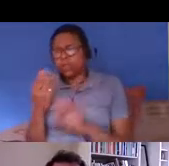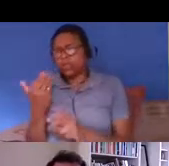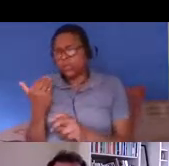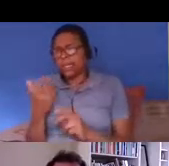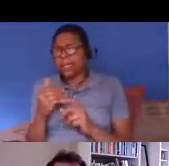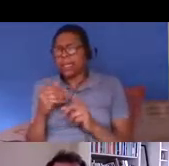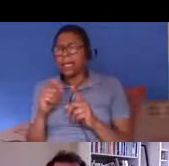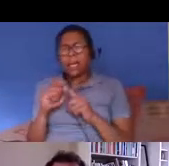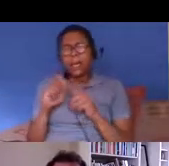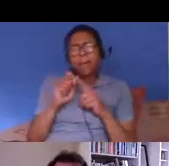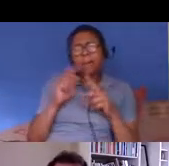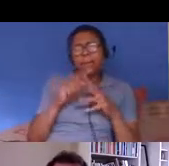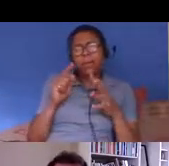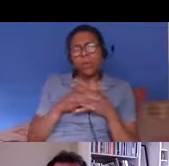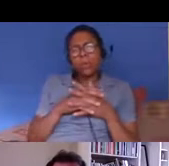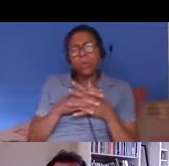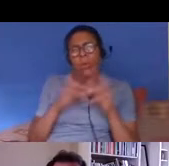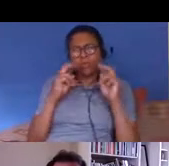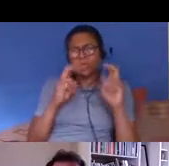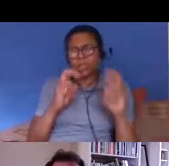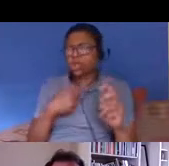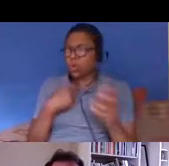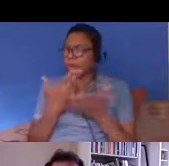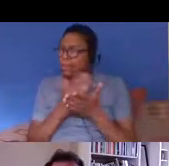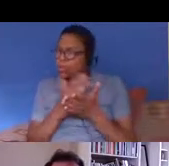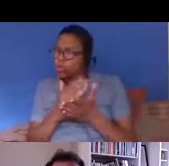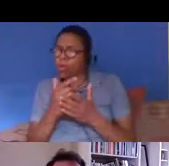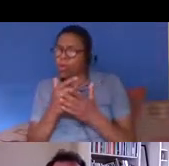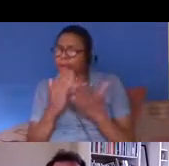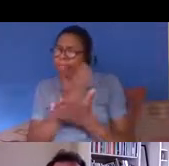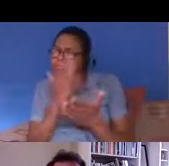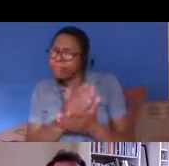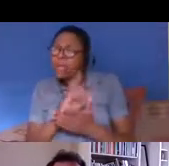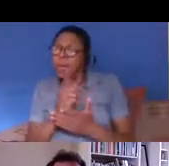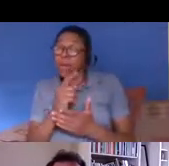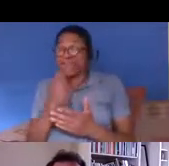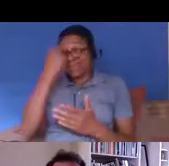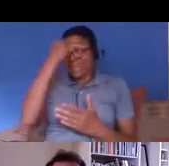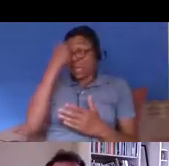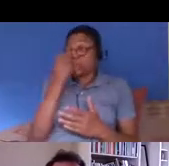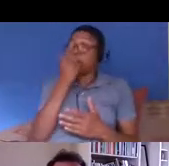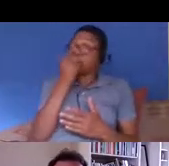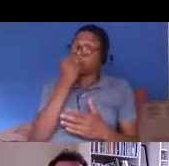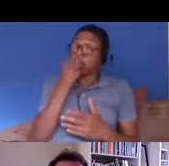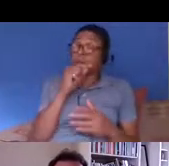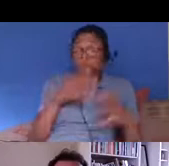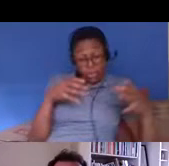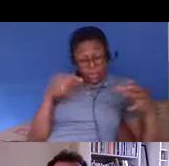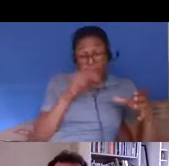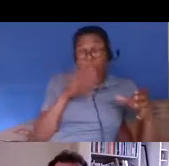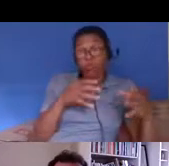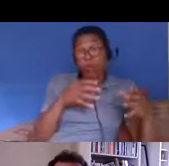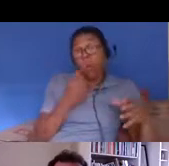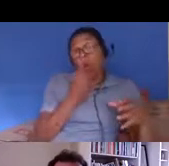it there have been criticisms of the methodology so i'm not sure how reliable the numbers are but the upper estimate was an unauthorized population of 1.2 million